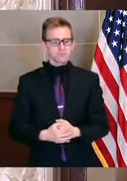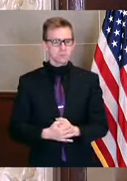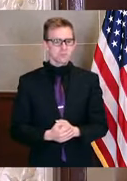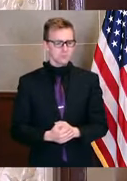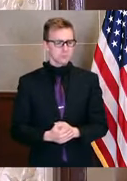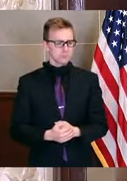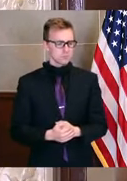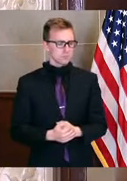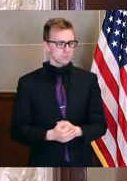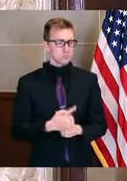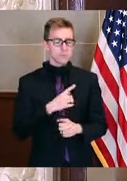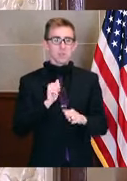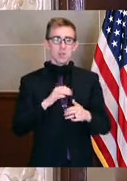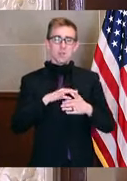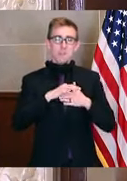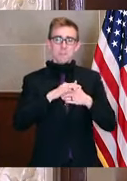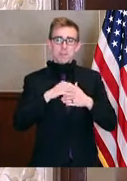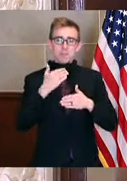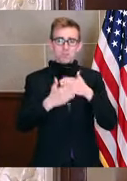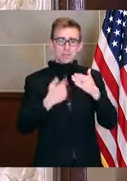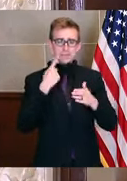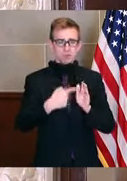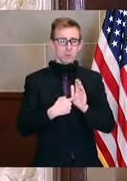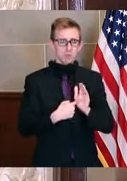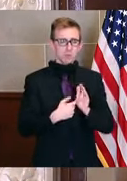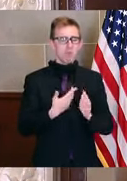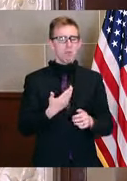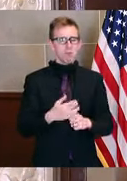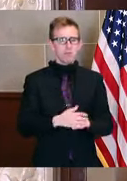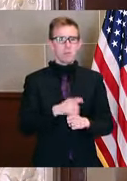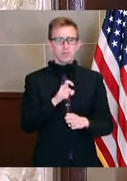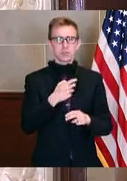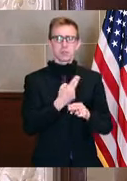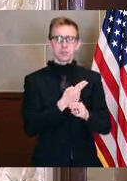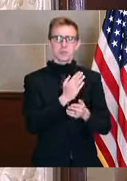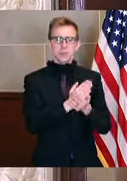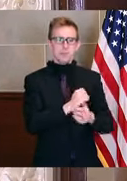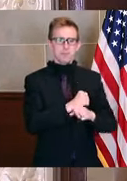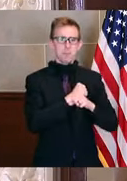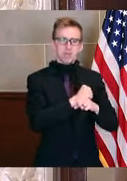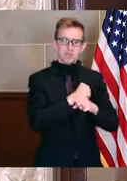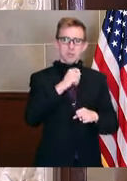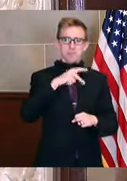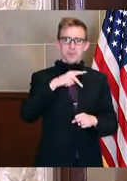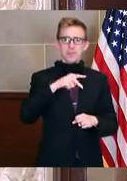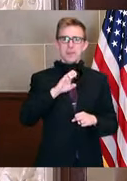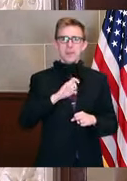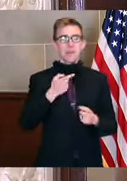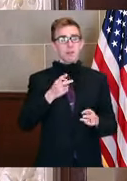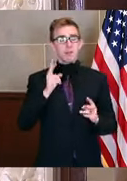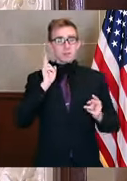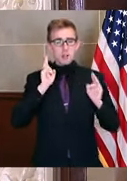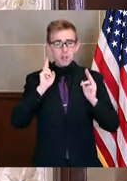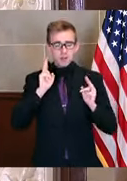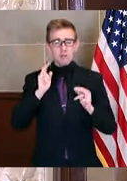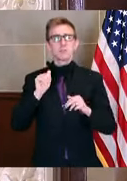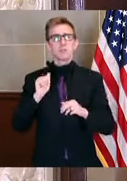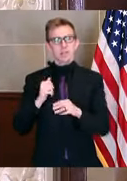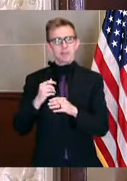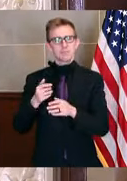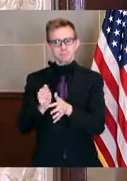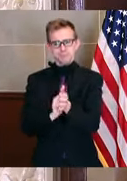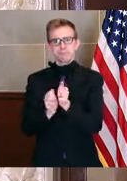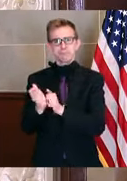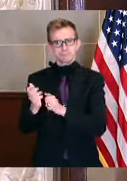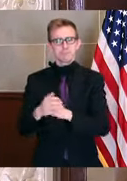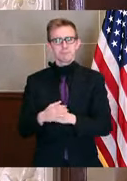which area. could use the meat processing probably for one, that they should be able to use some sort of protection. You may see the salons, places like that where pretty